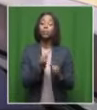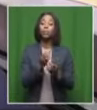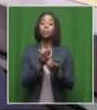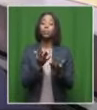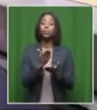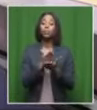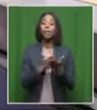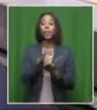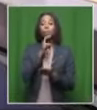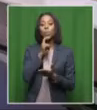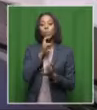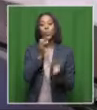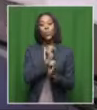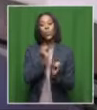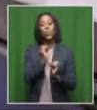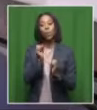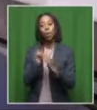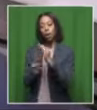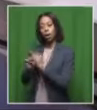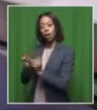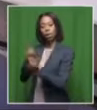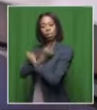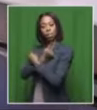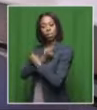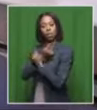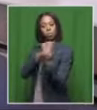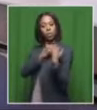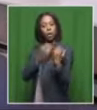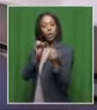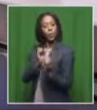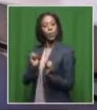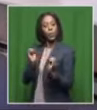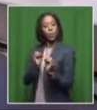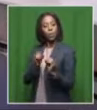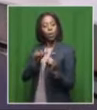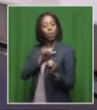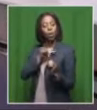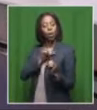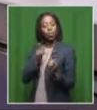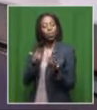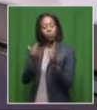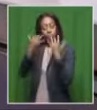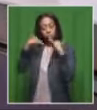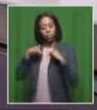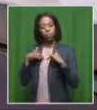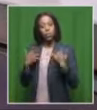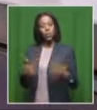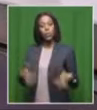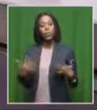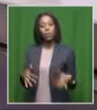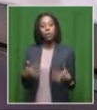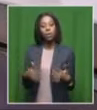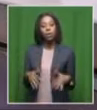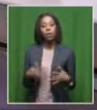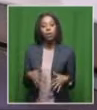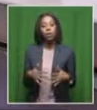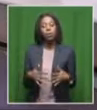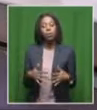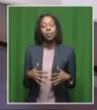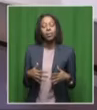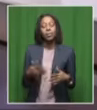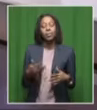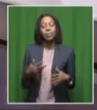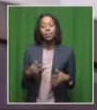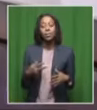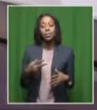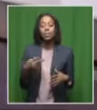hardly that goes to this club, they're actually a danger, because they're actually inhaling a light volume of secondhand smoke. And